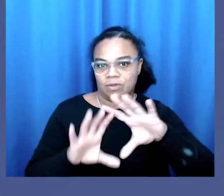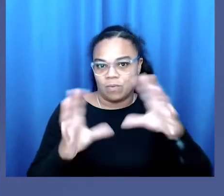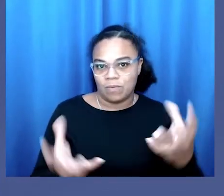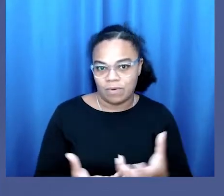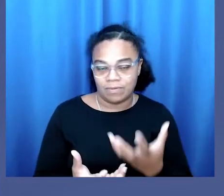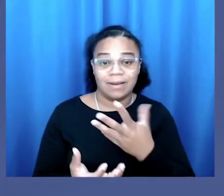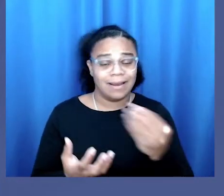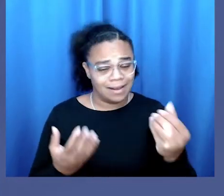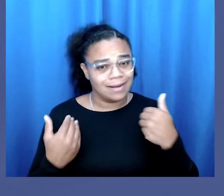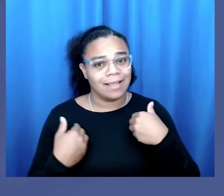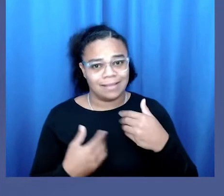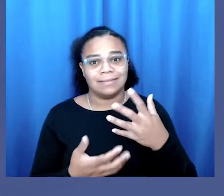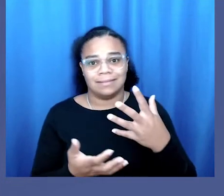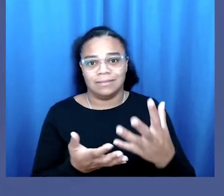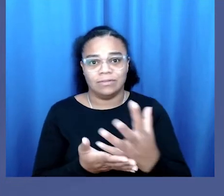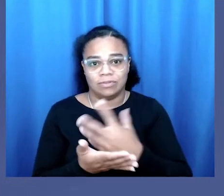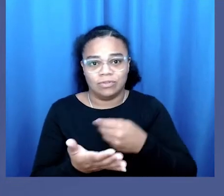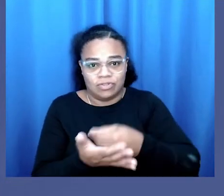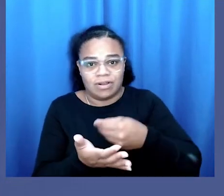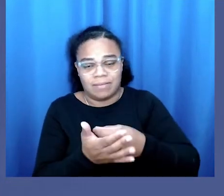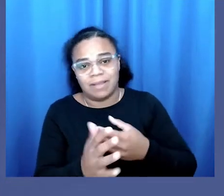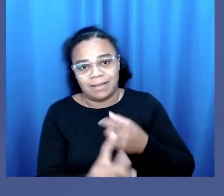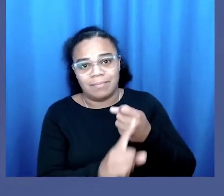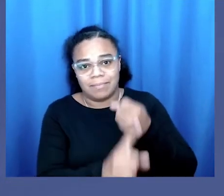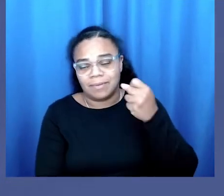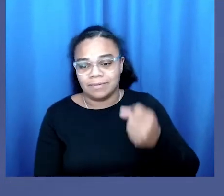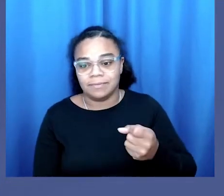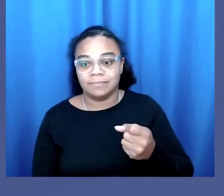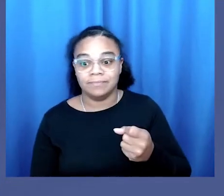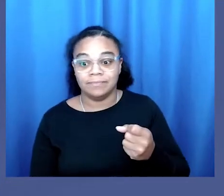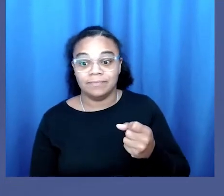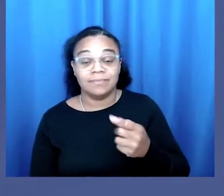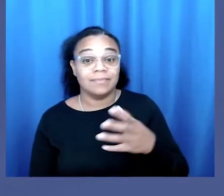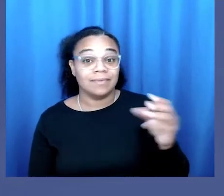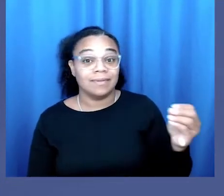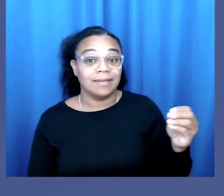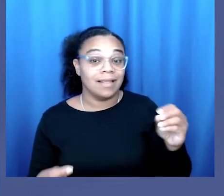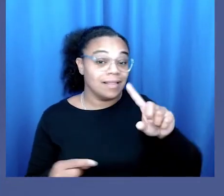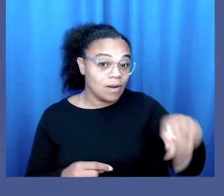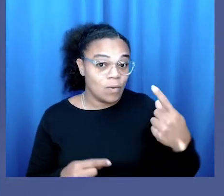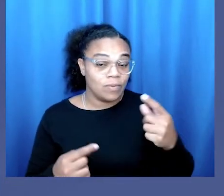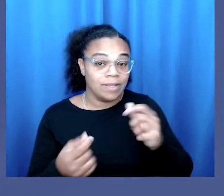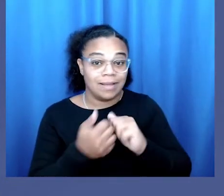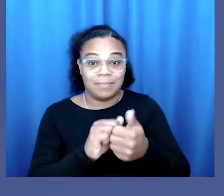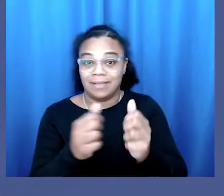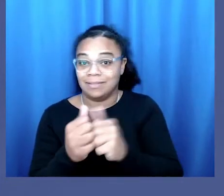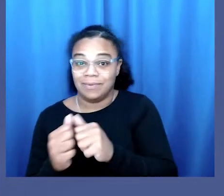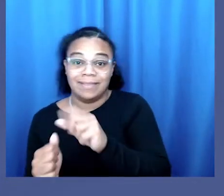material and social and economic effects rivaled only in the US rivaled only by disability.